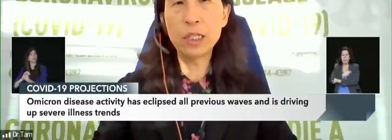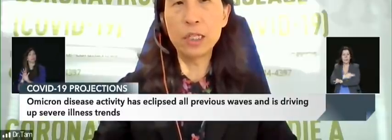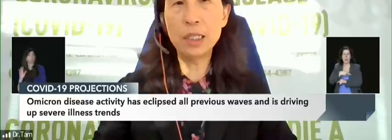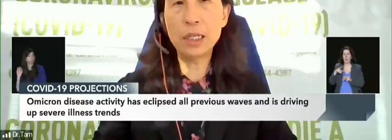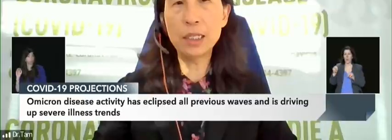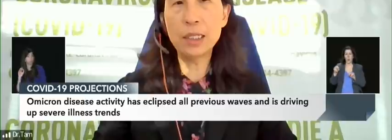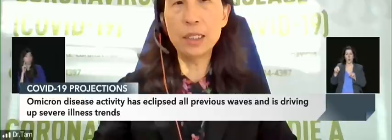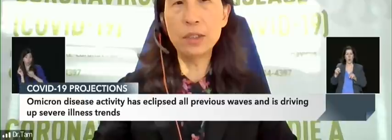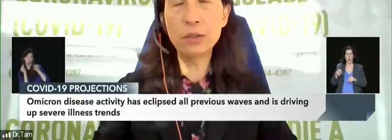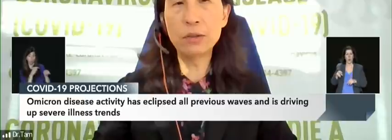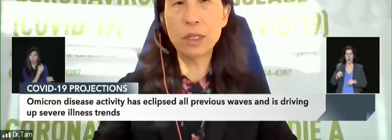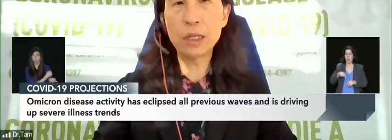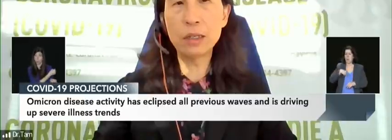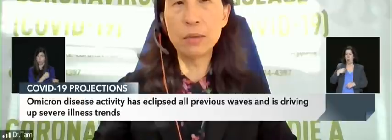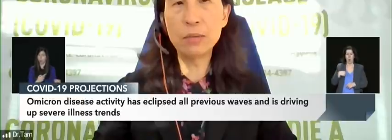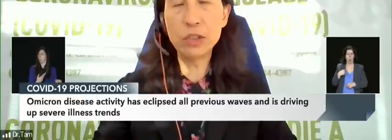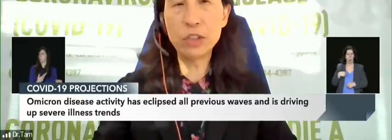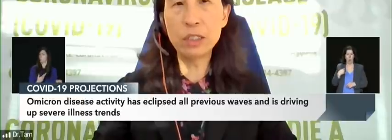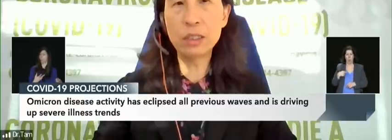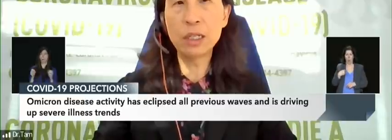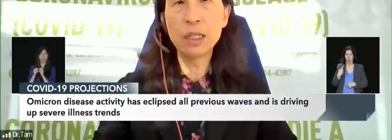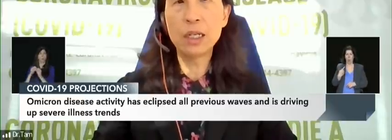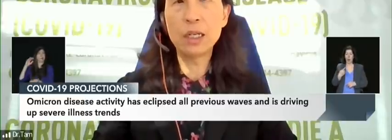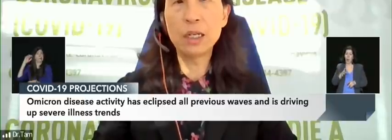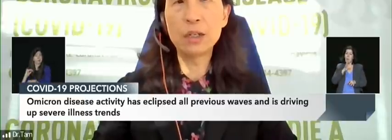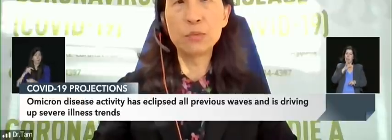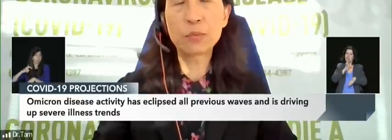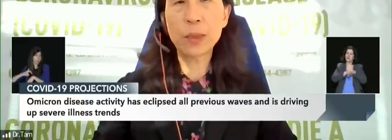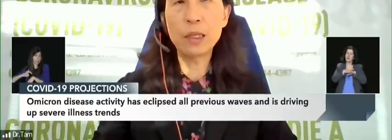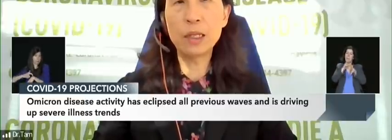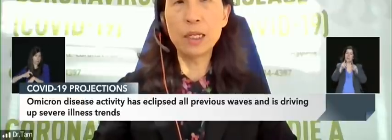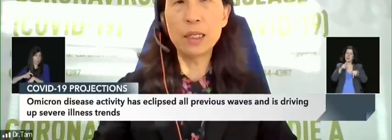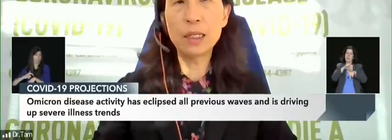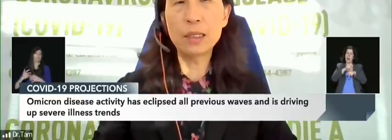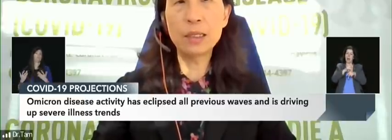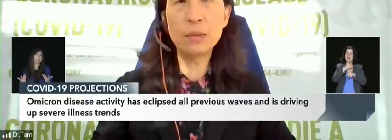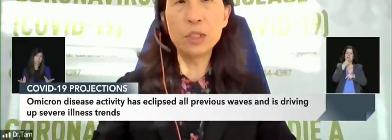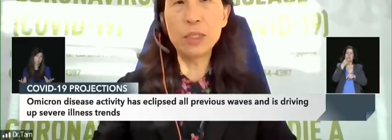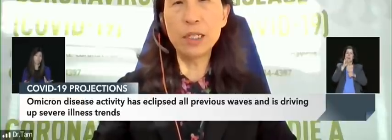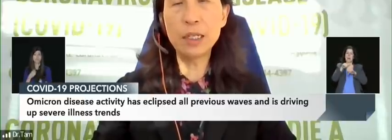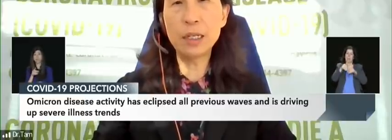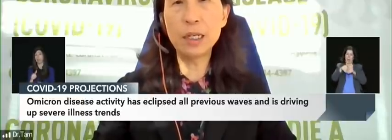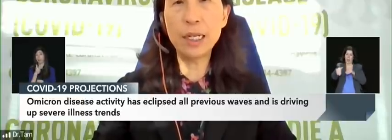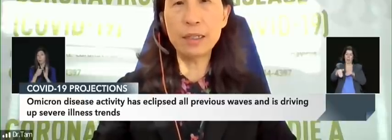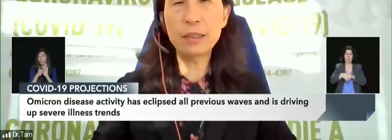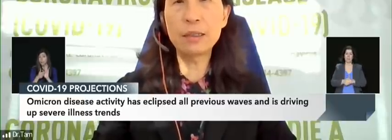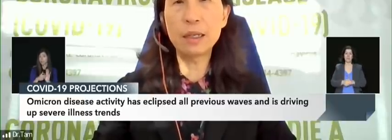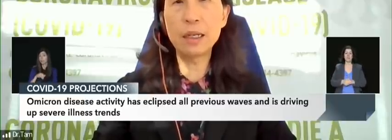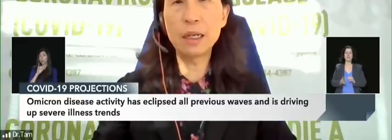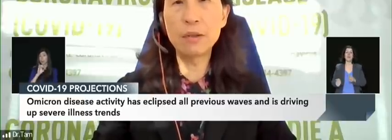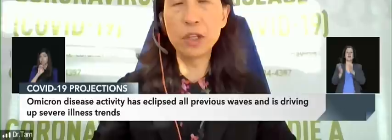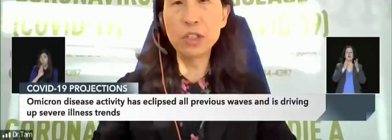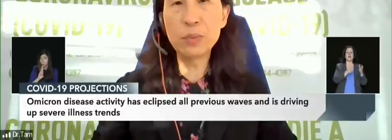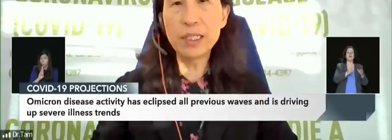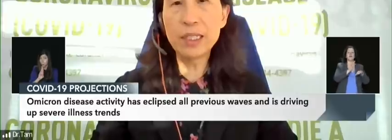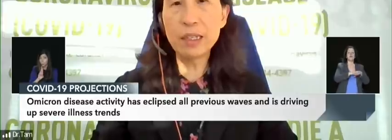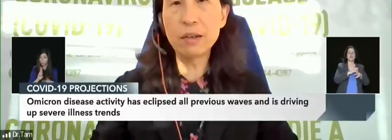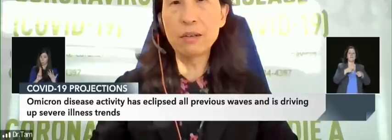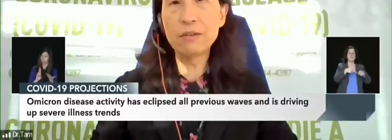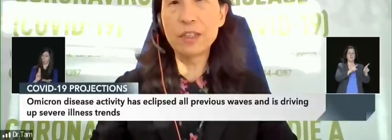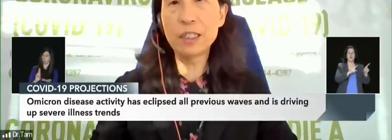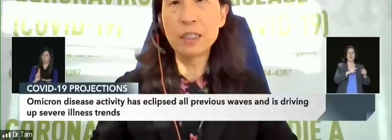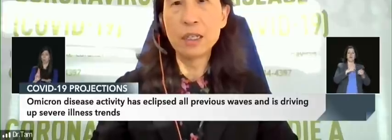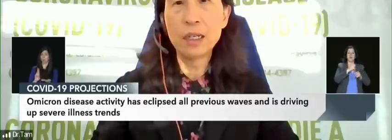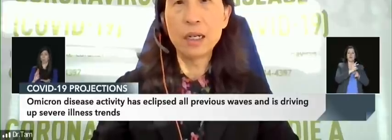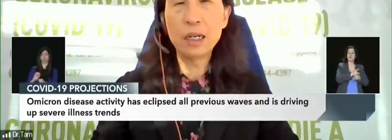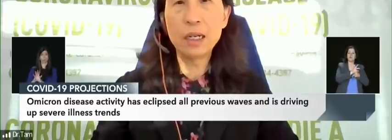for the ICU emissions, you know, there seems to be less of